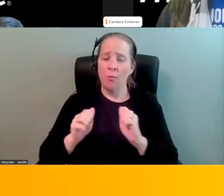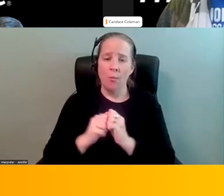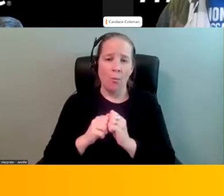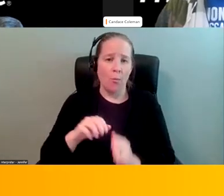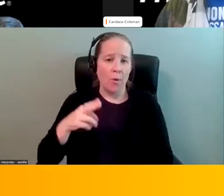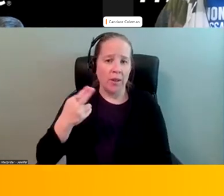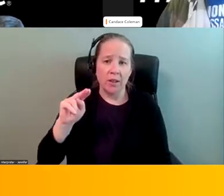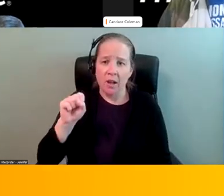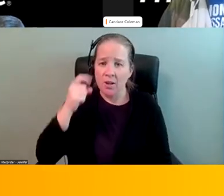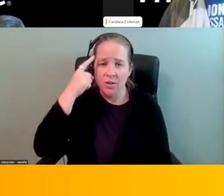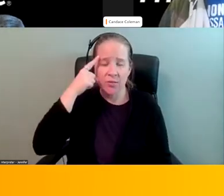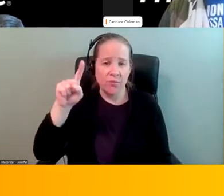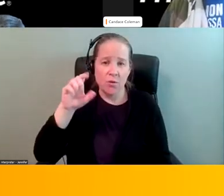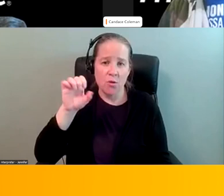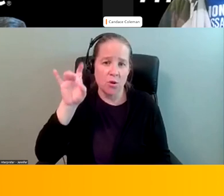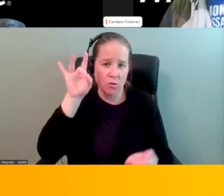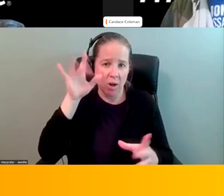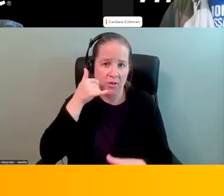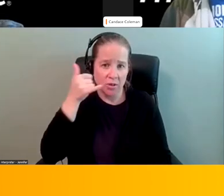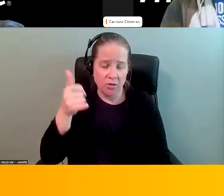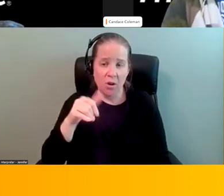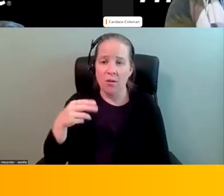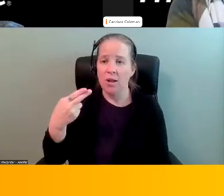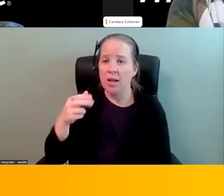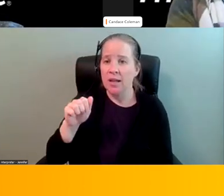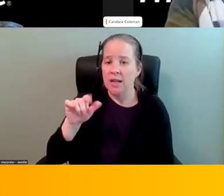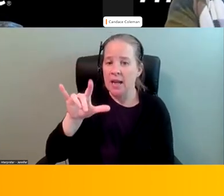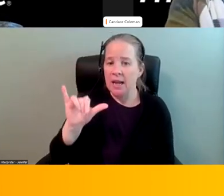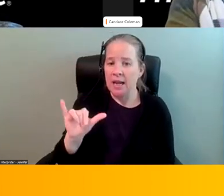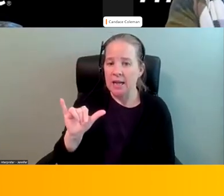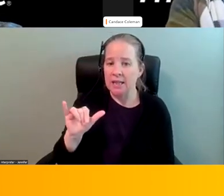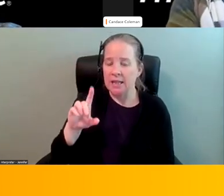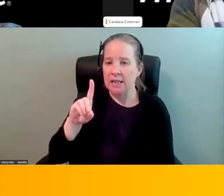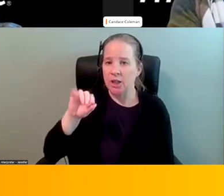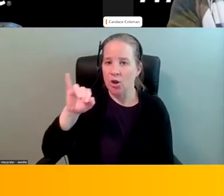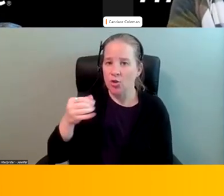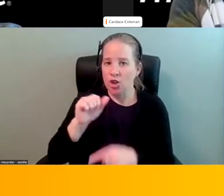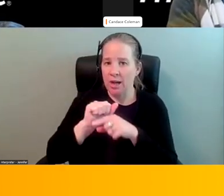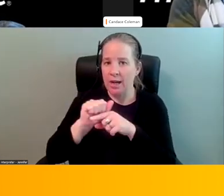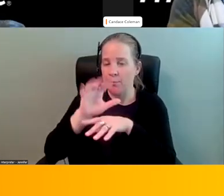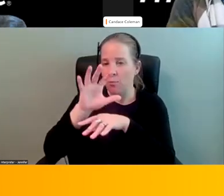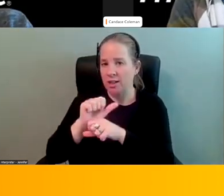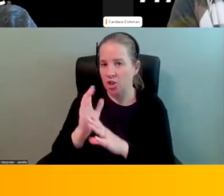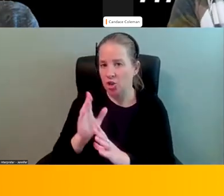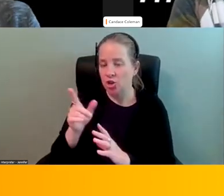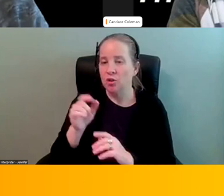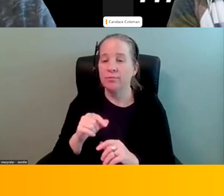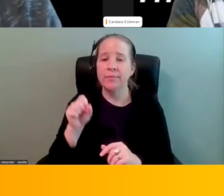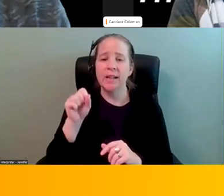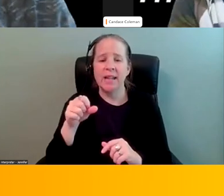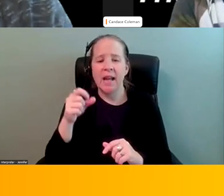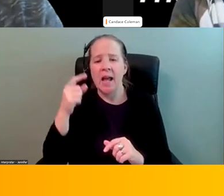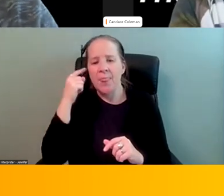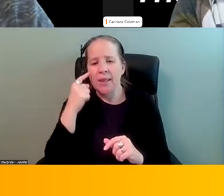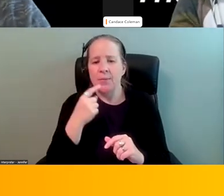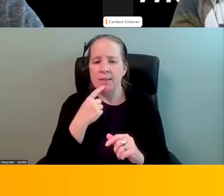crisis call thank you hayley as a doj practitioner yeah i mean i think what i would